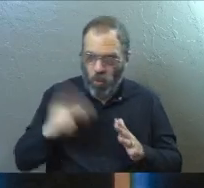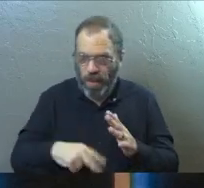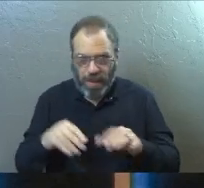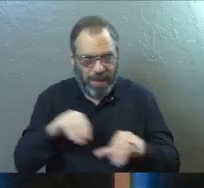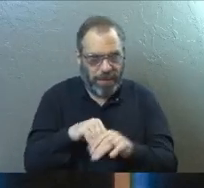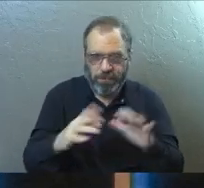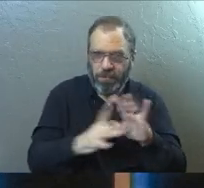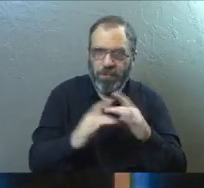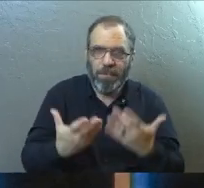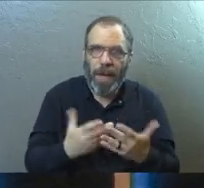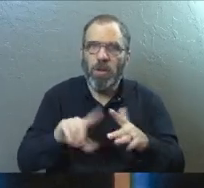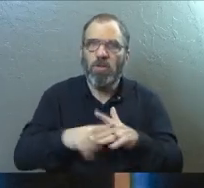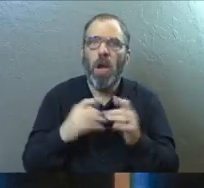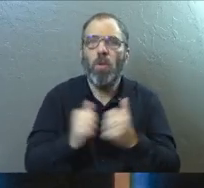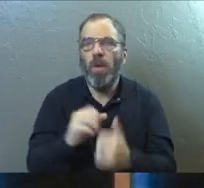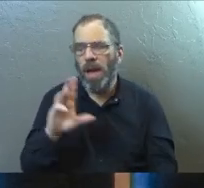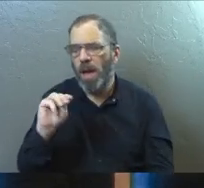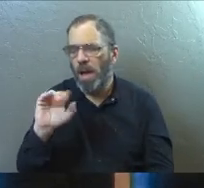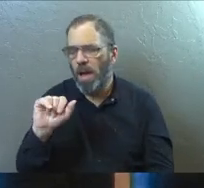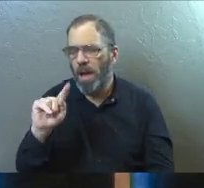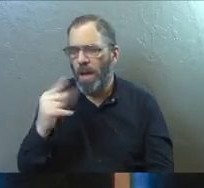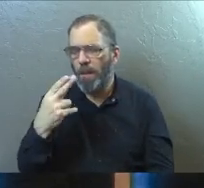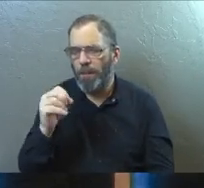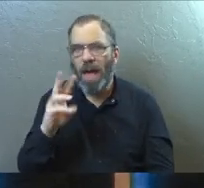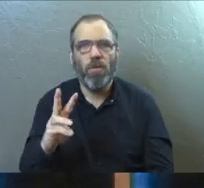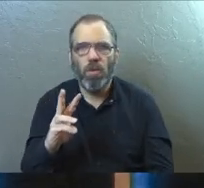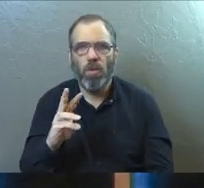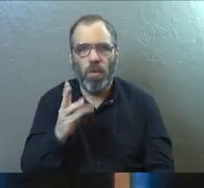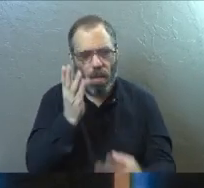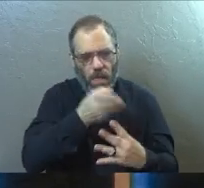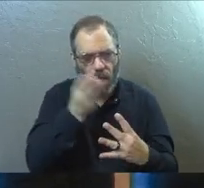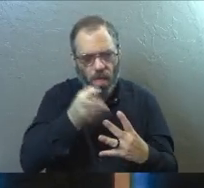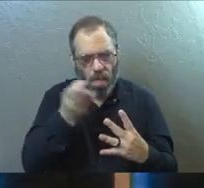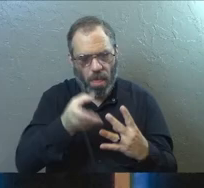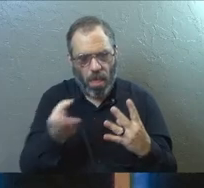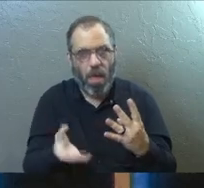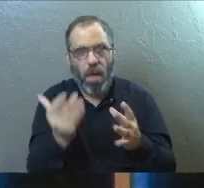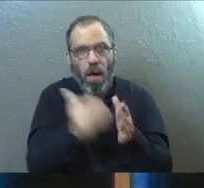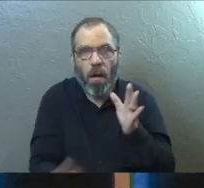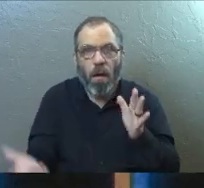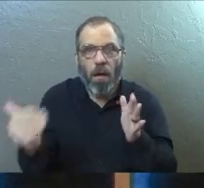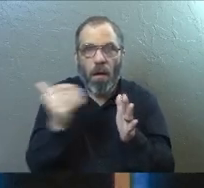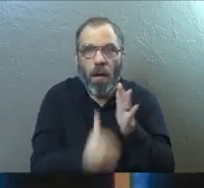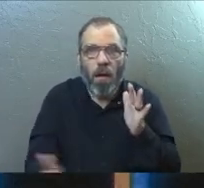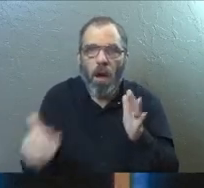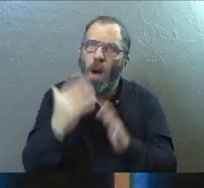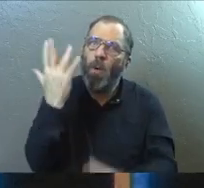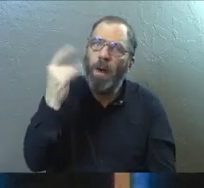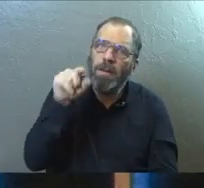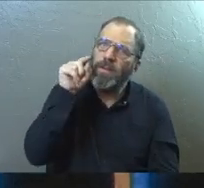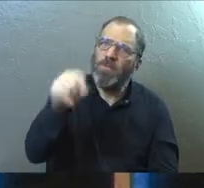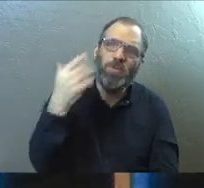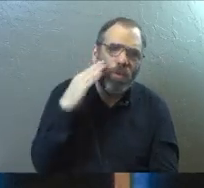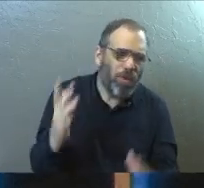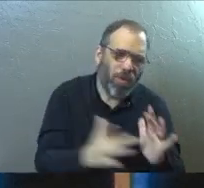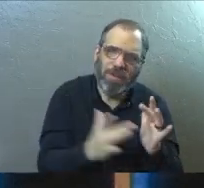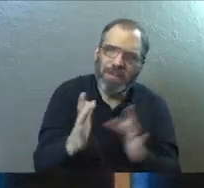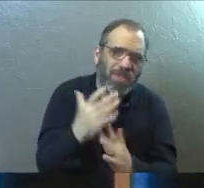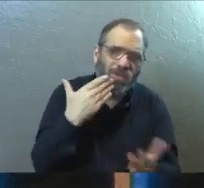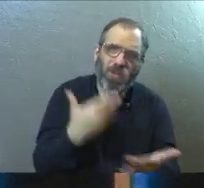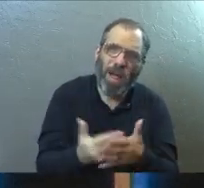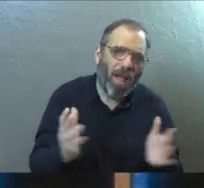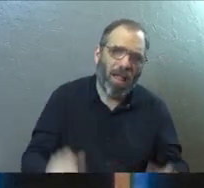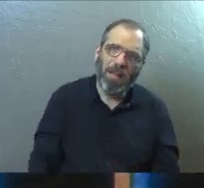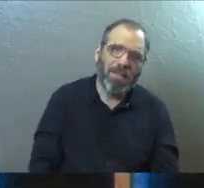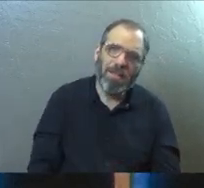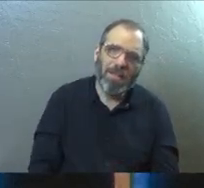reading in the scripture, start with Matthew and keep going. Read the gospels over and over and over again. Why? Because you don't know Jesus well